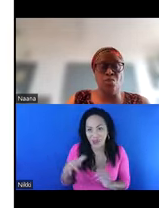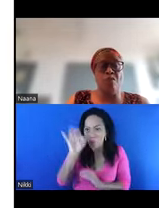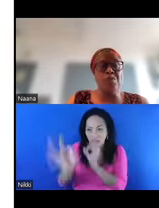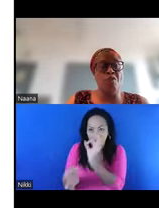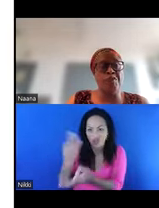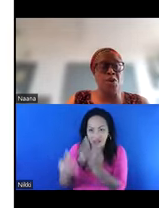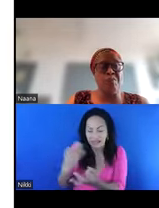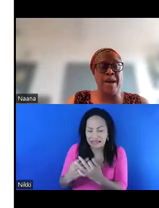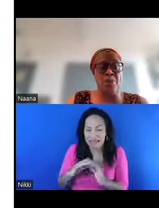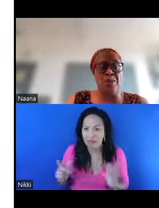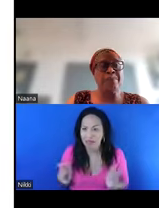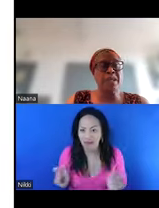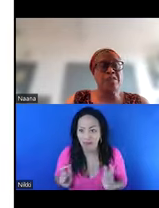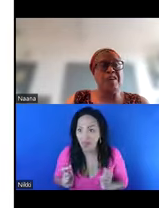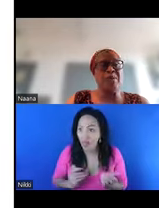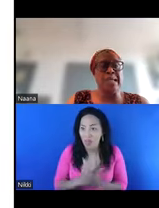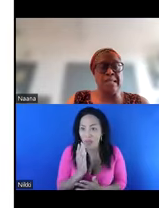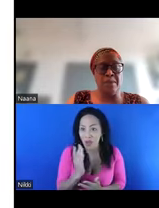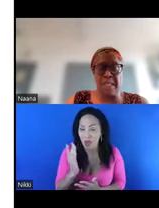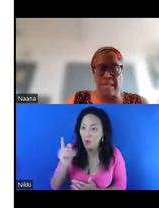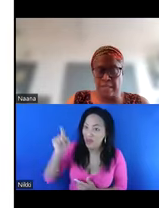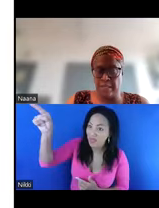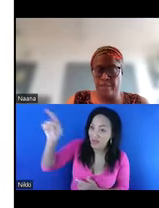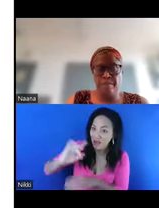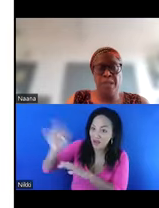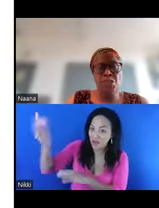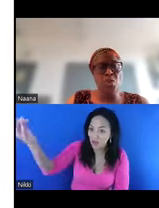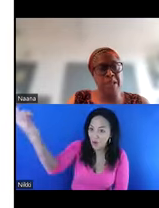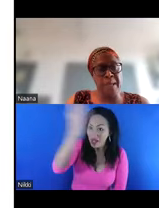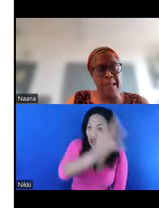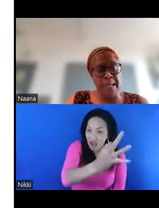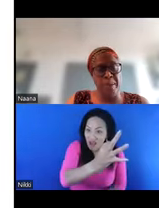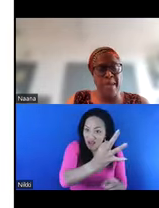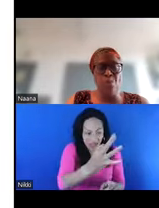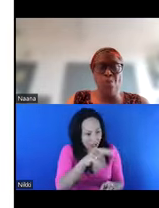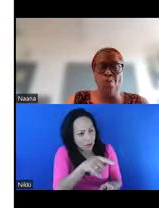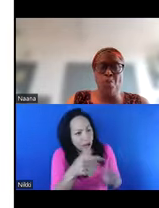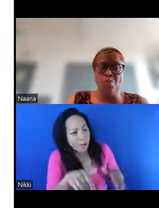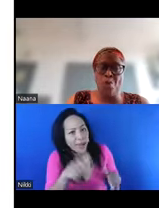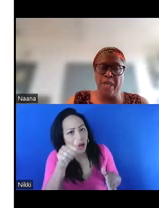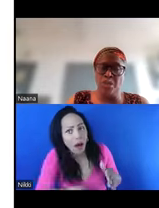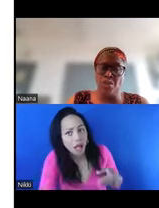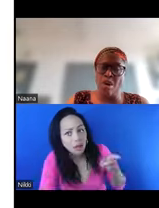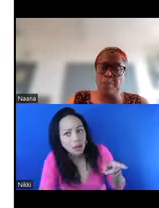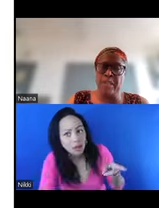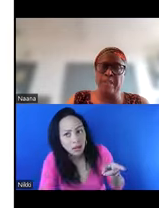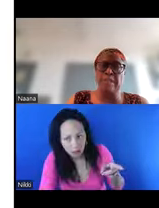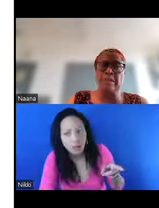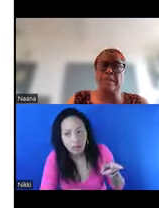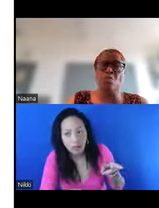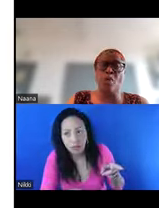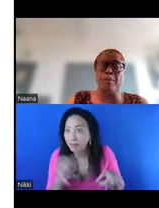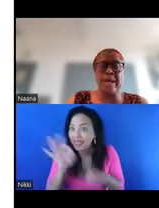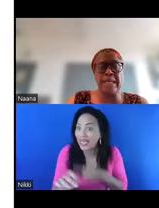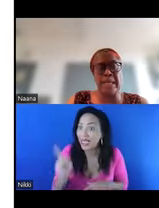mothers who, of no fault of our own, found ourselves cut. So typically women who would go into hospitals,